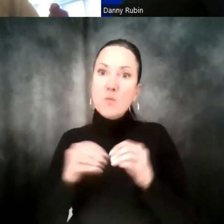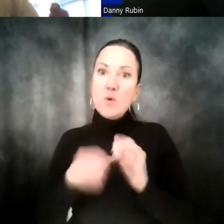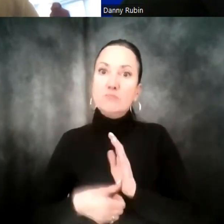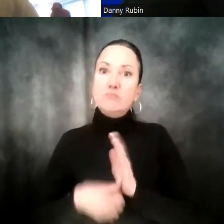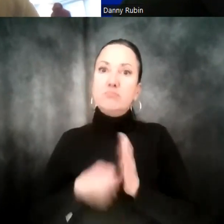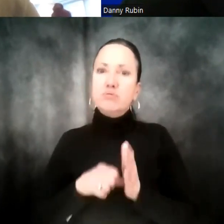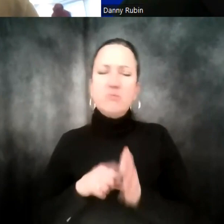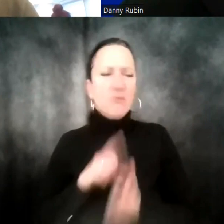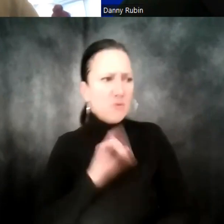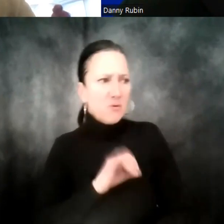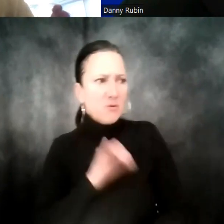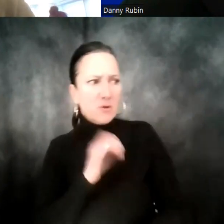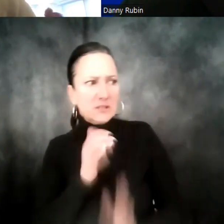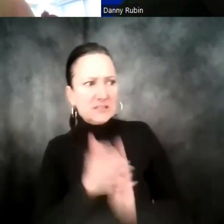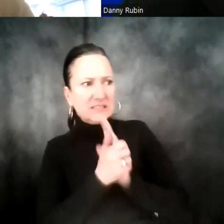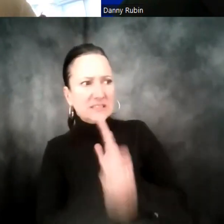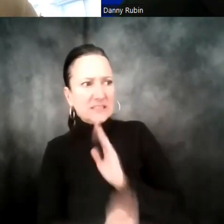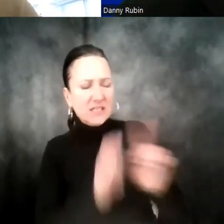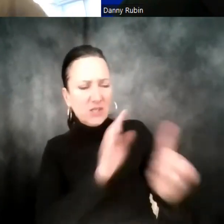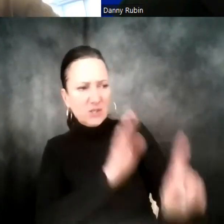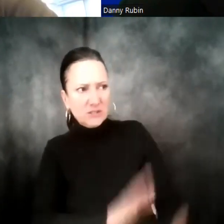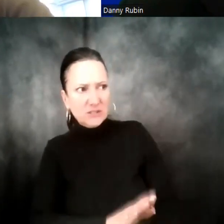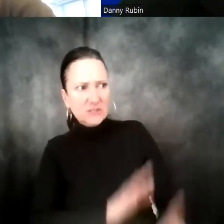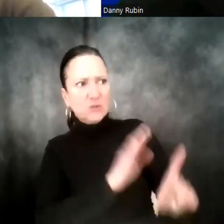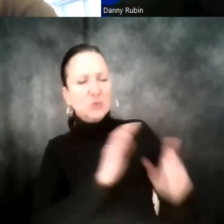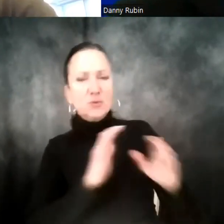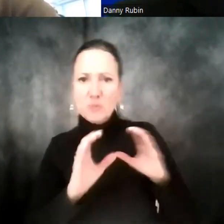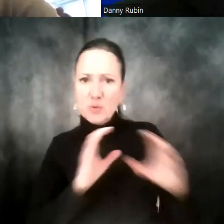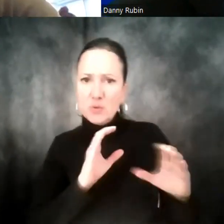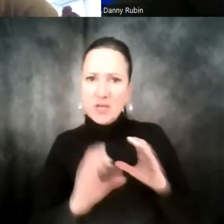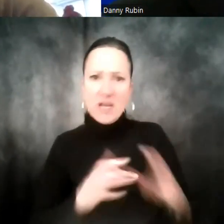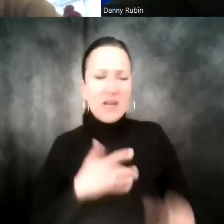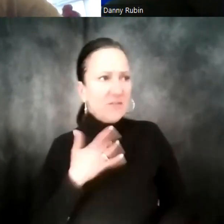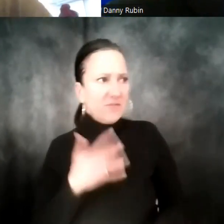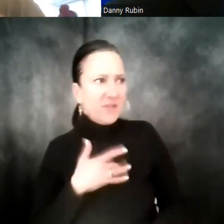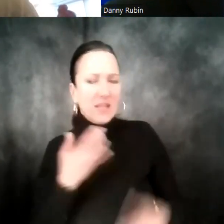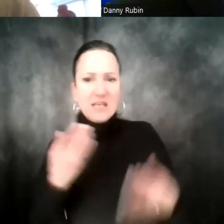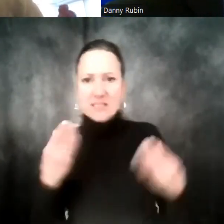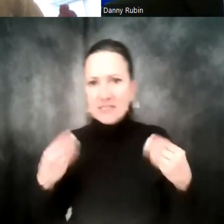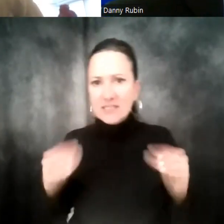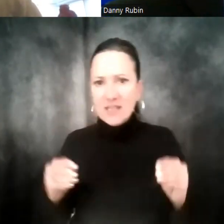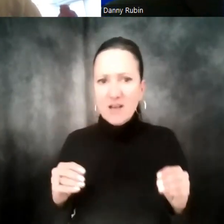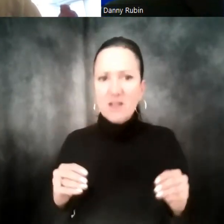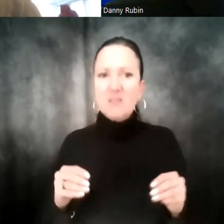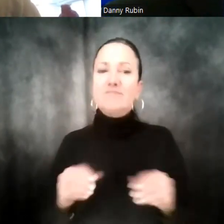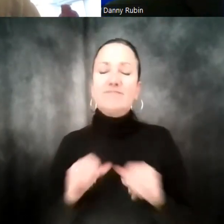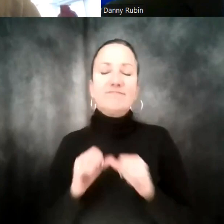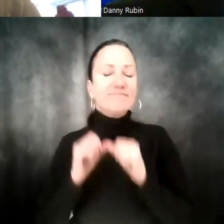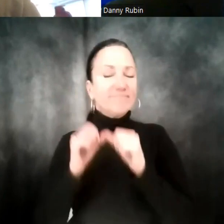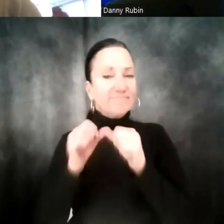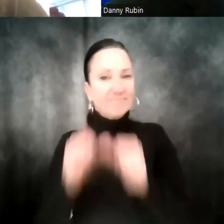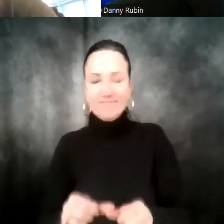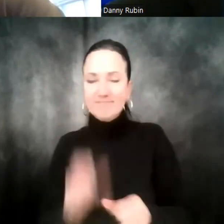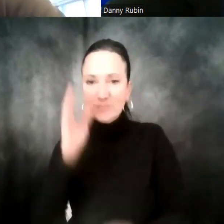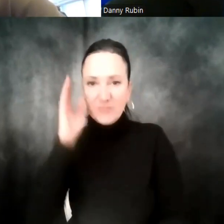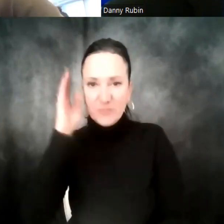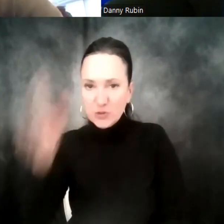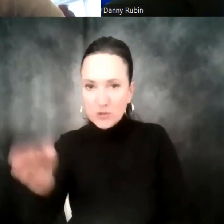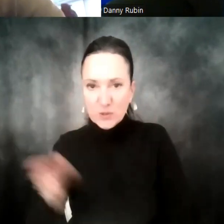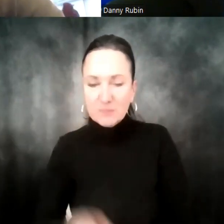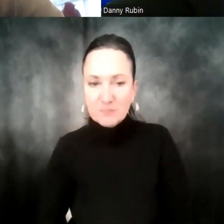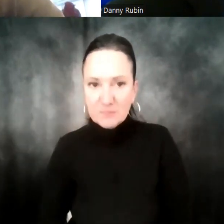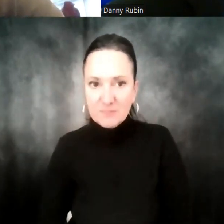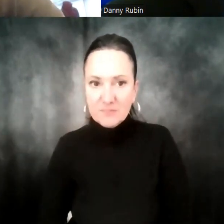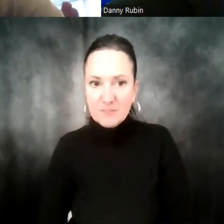to articulate your feelings and sell a product, that's only going to continue to project you going into the future. So